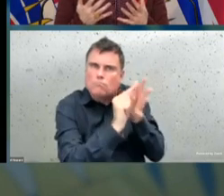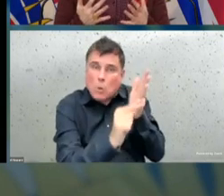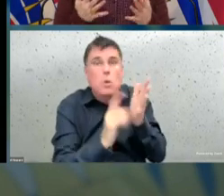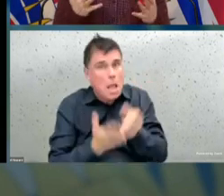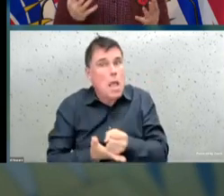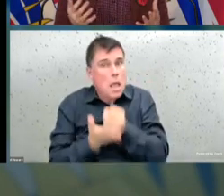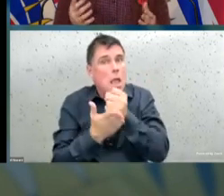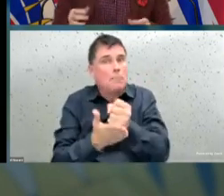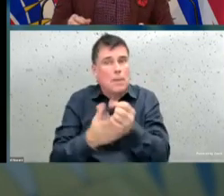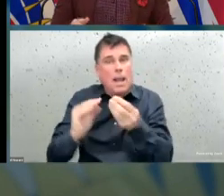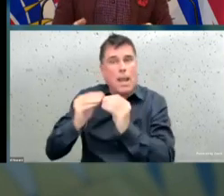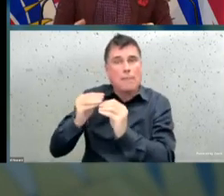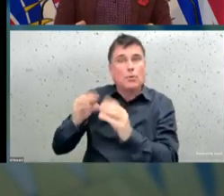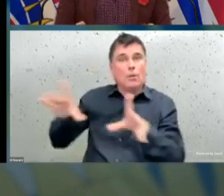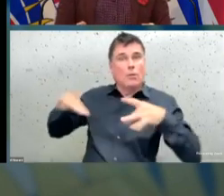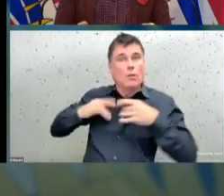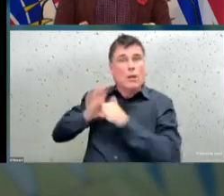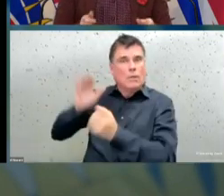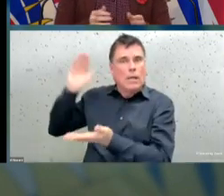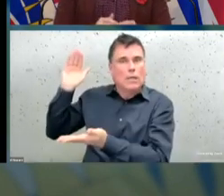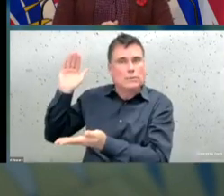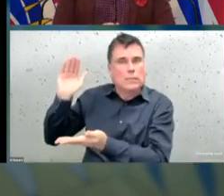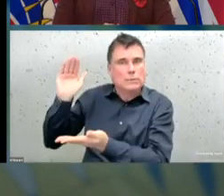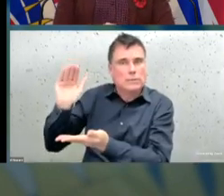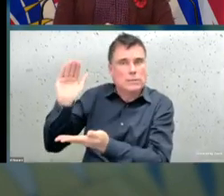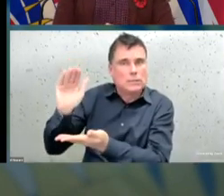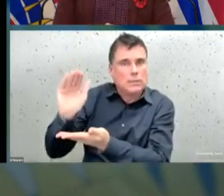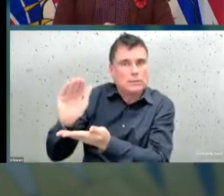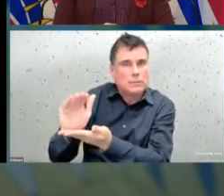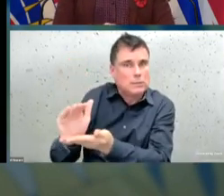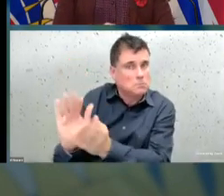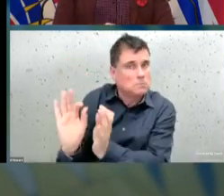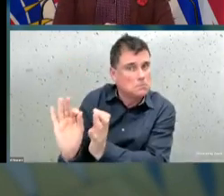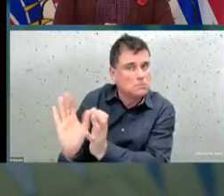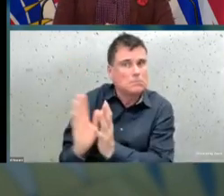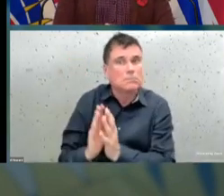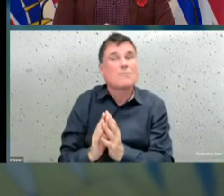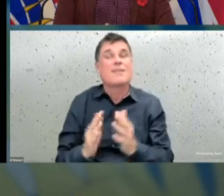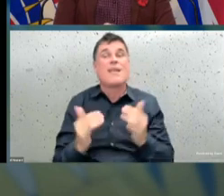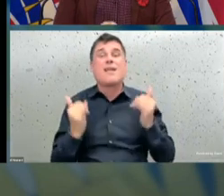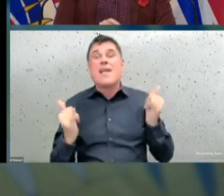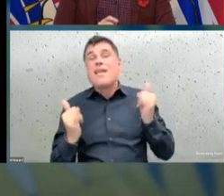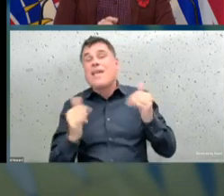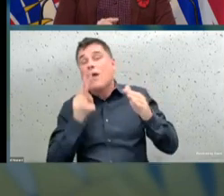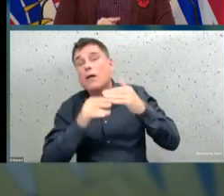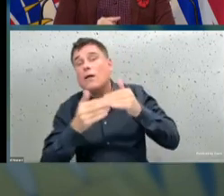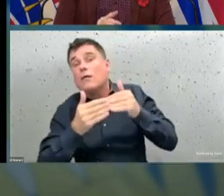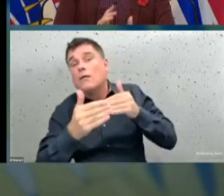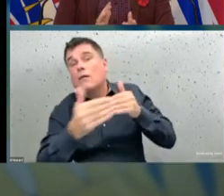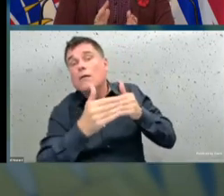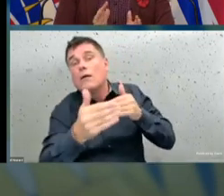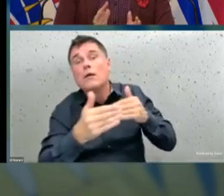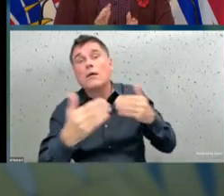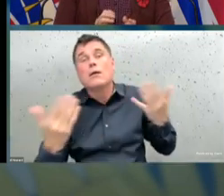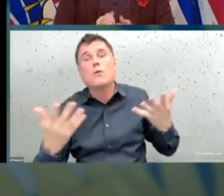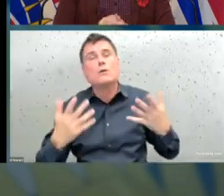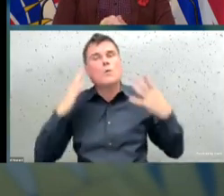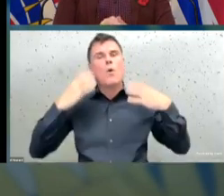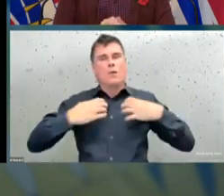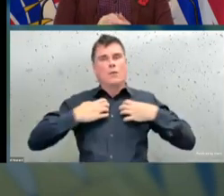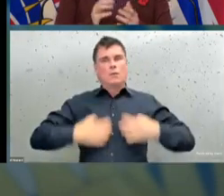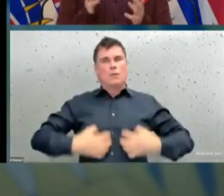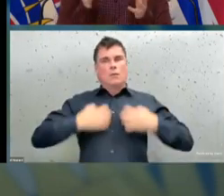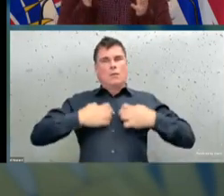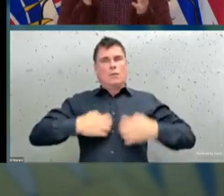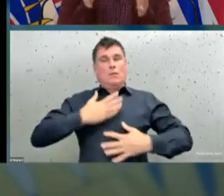to see influenza appear on a horizon. We've started to see RSV cause some infections, particularly in children.